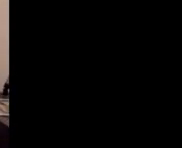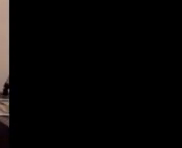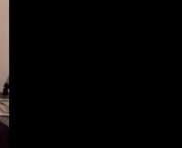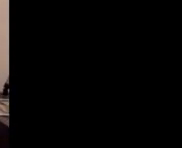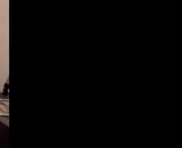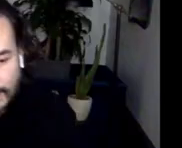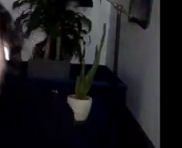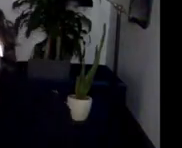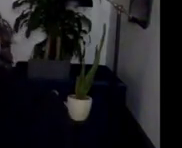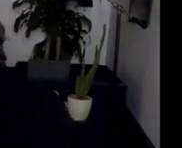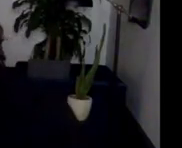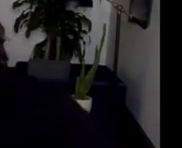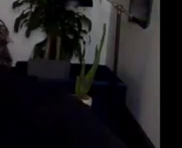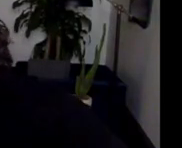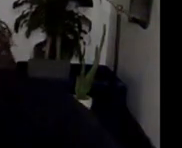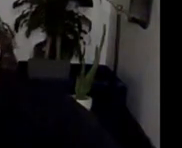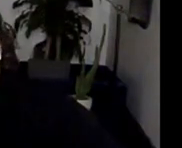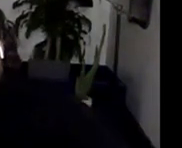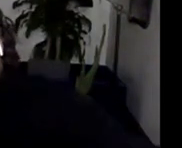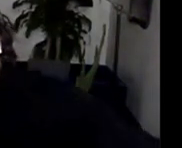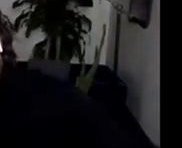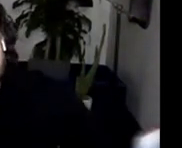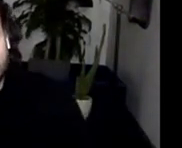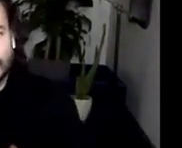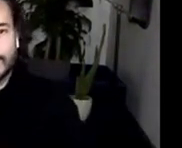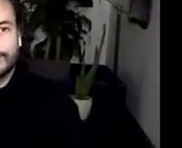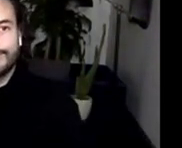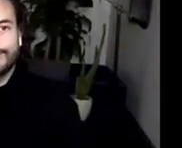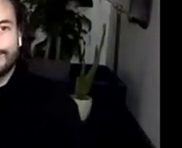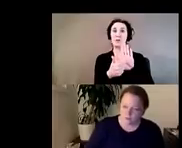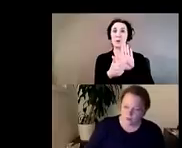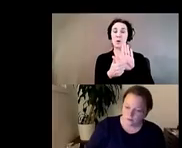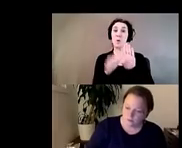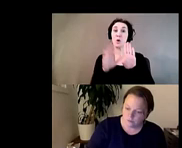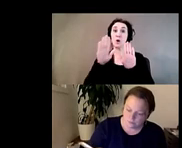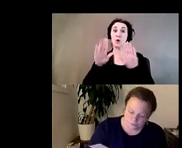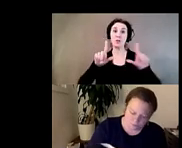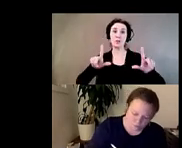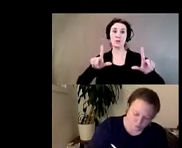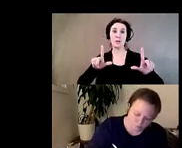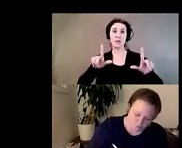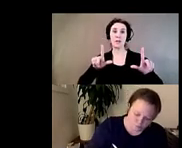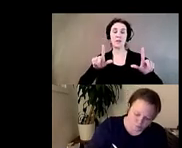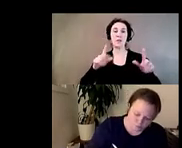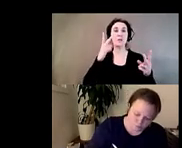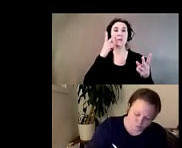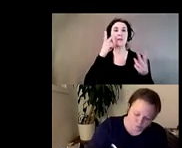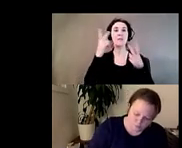Thank you, Joshua. That's, there's a lot in there to talk about. The sort of visual